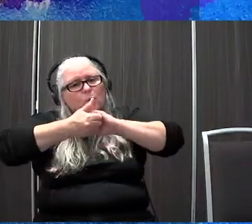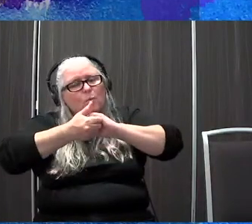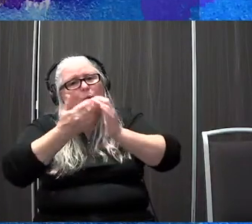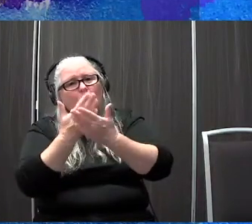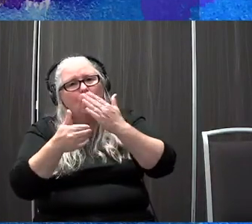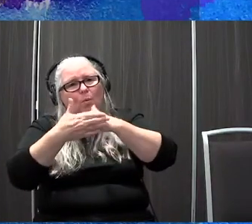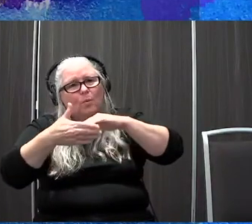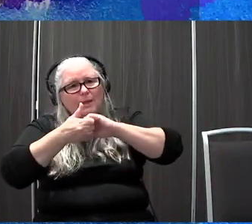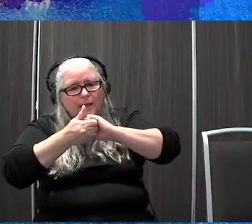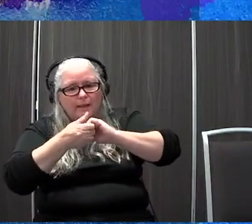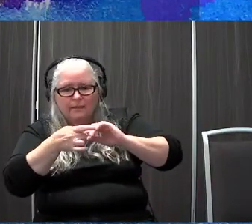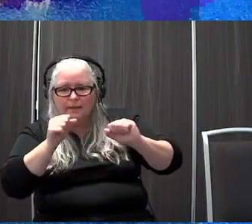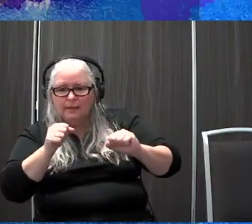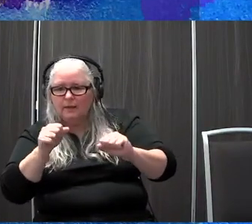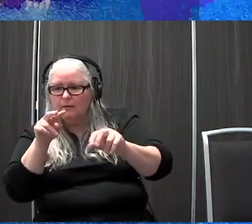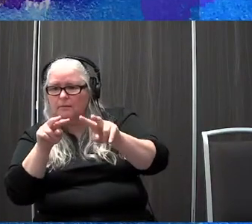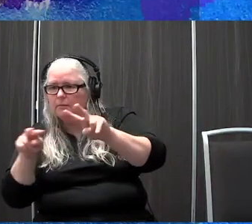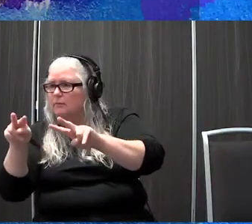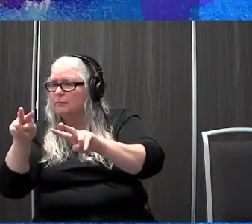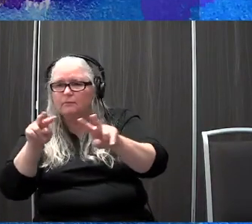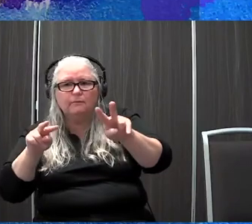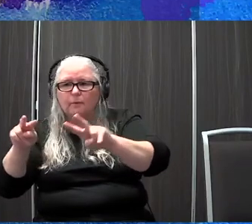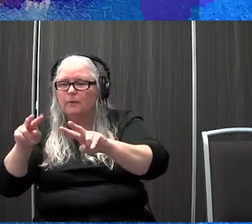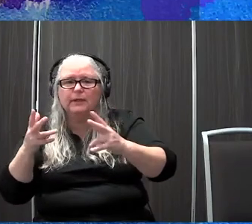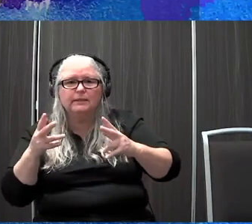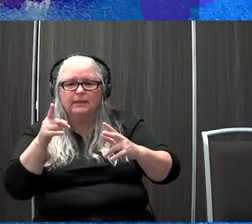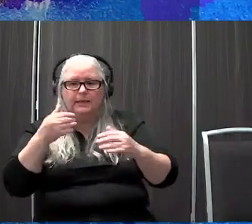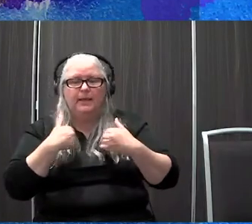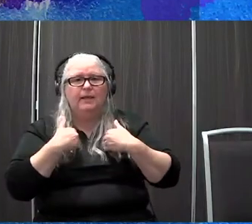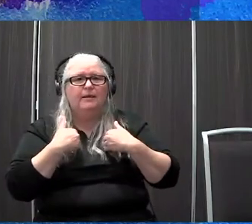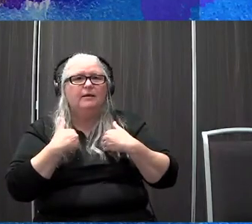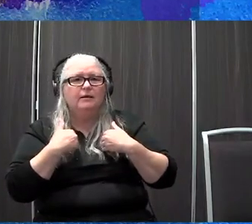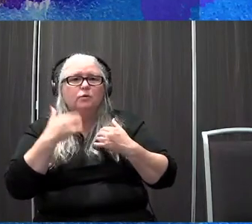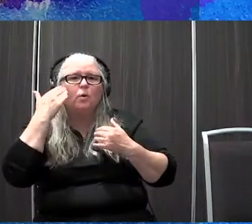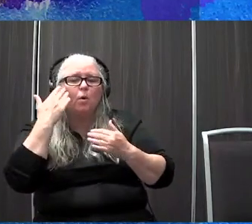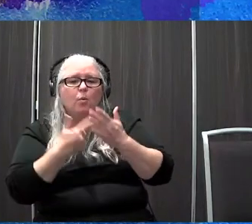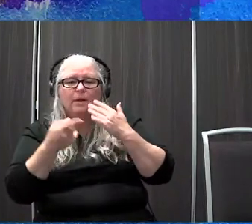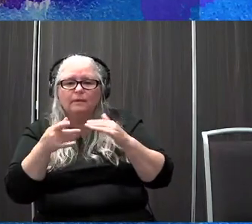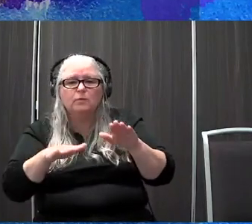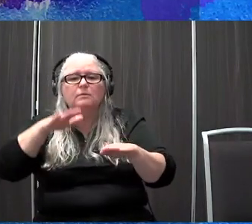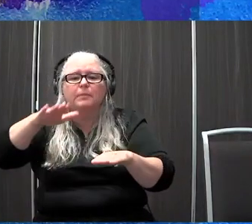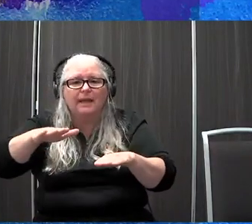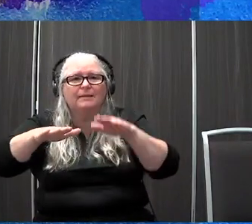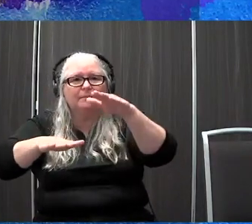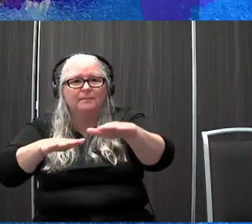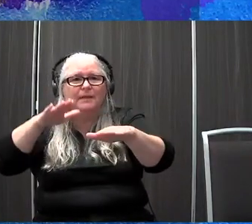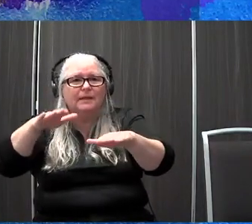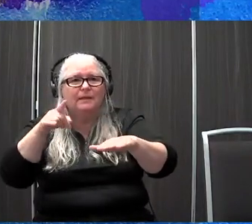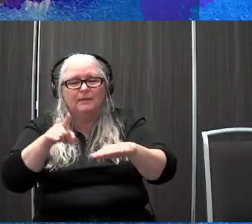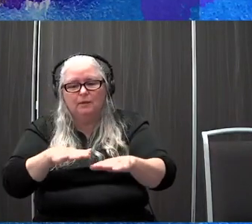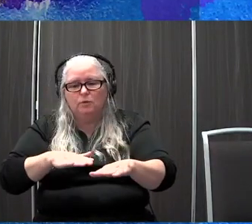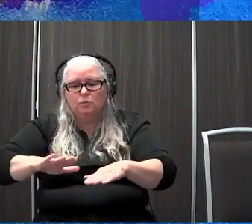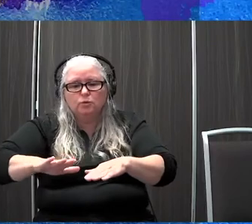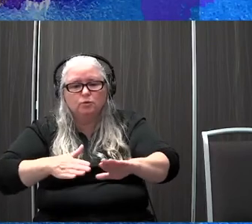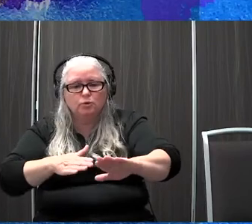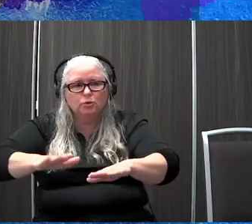that they can really focus on objects and that they can also get a good sense of what they're stepping onto. You may also notice that they shuffle their feet